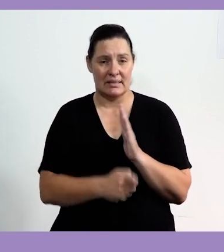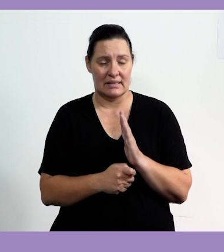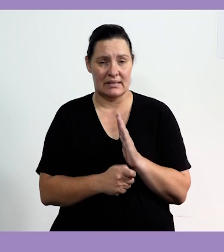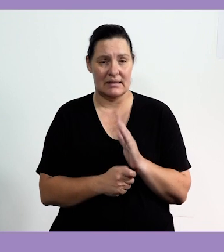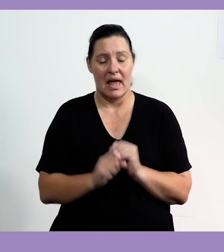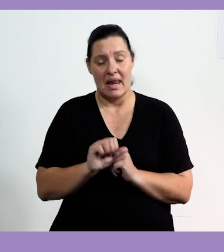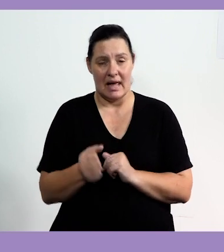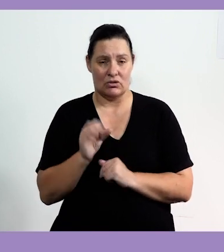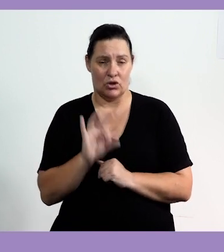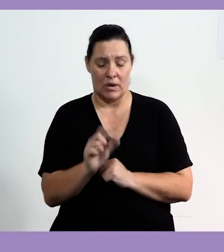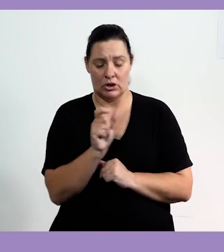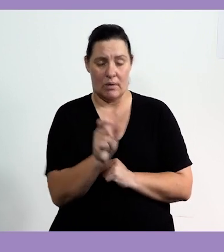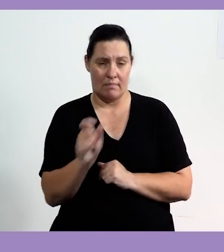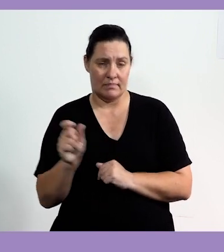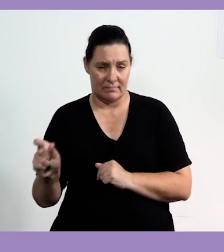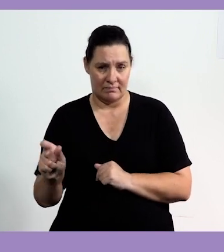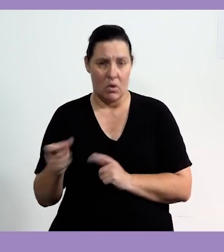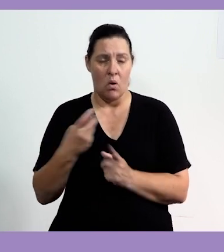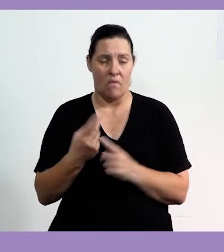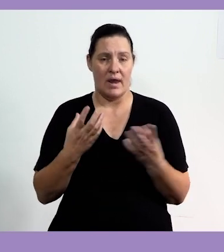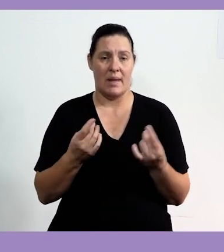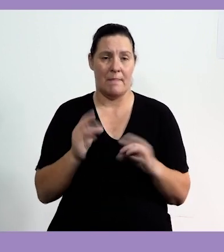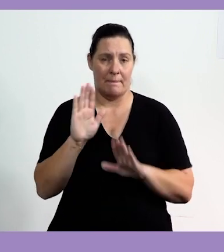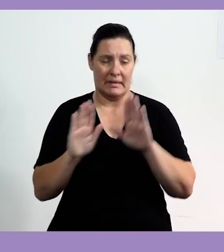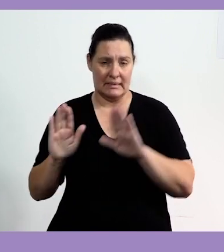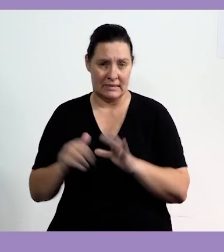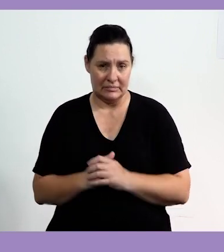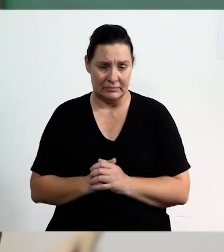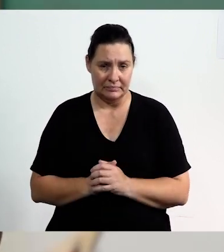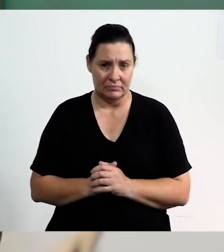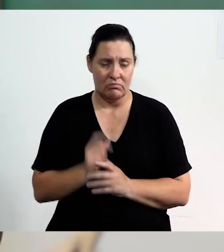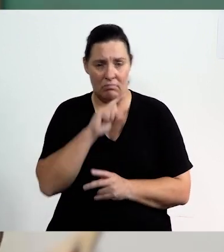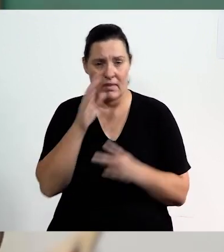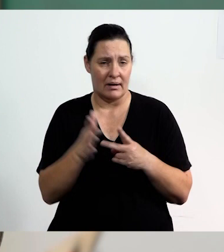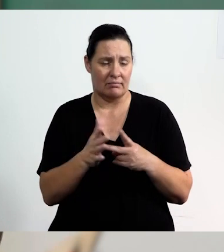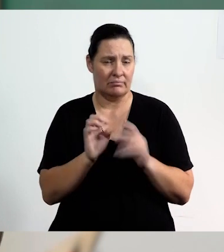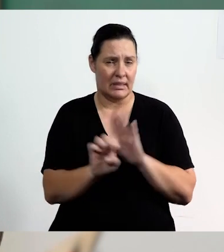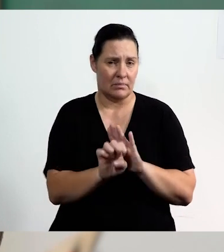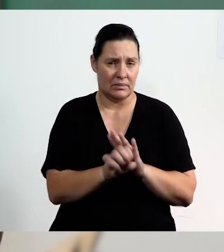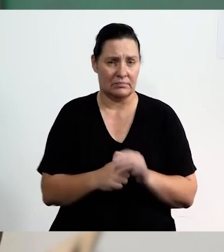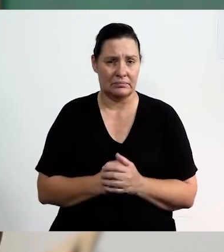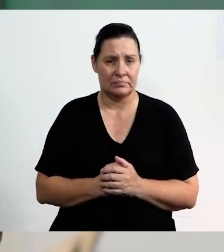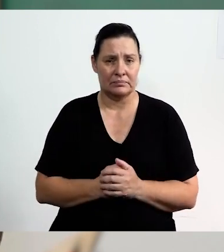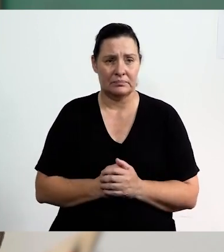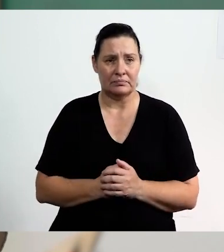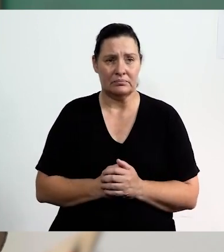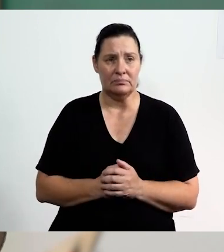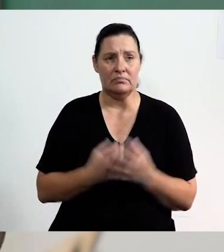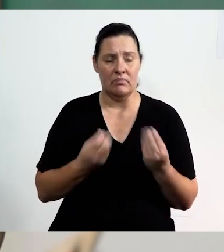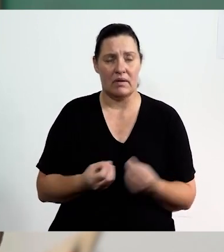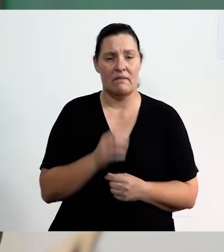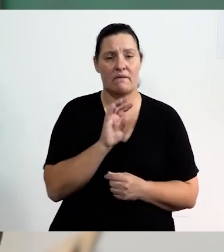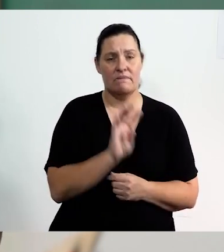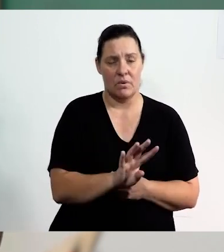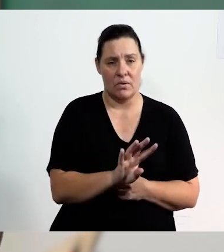written the next three terms of this number pattern. Let's look at another example. So